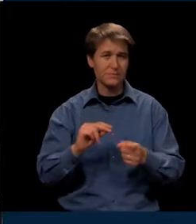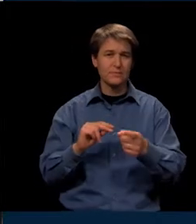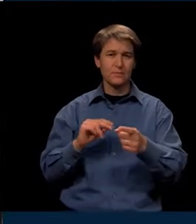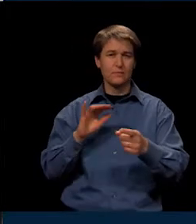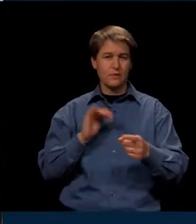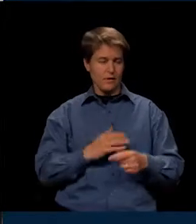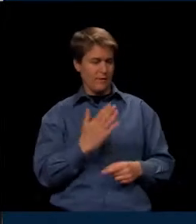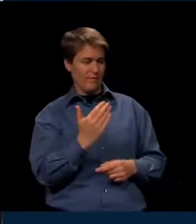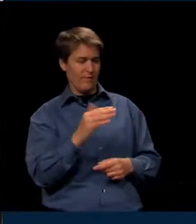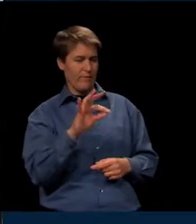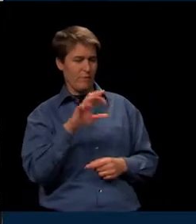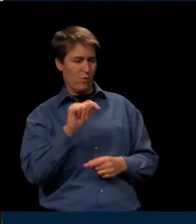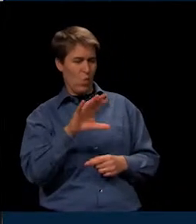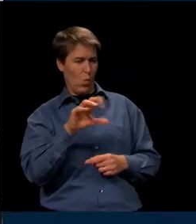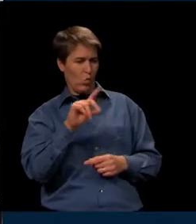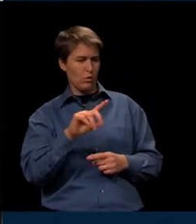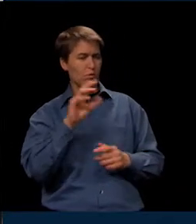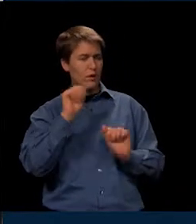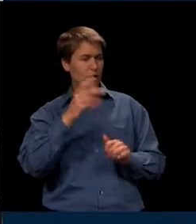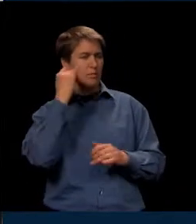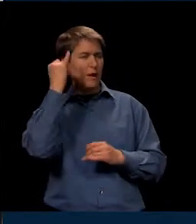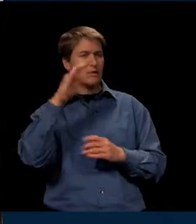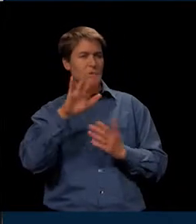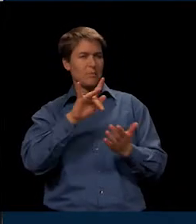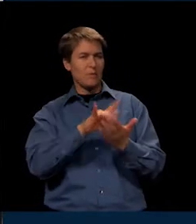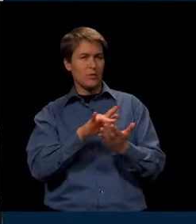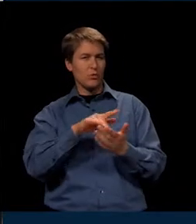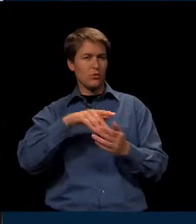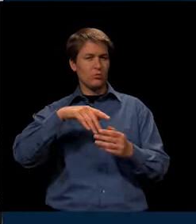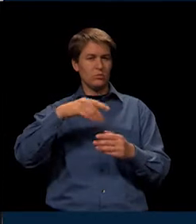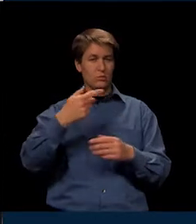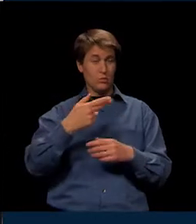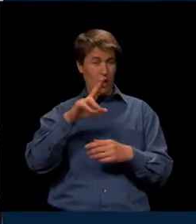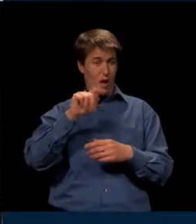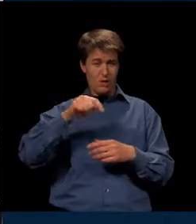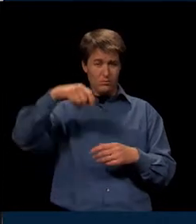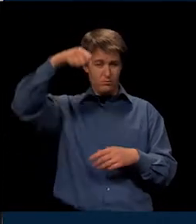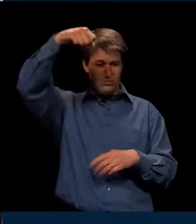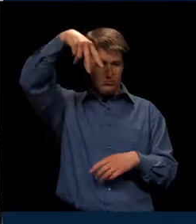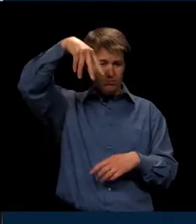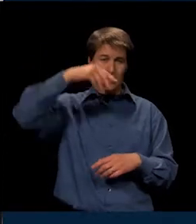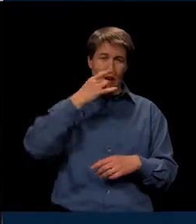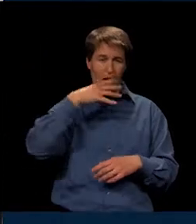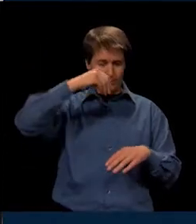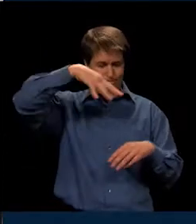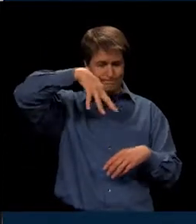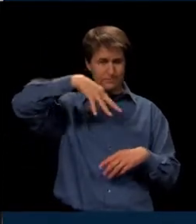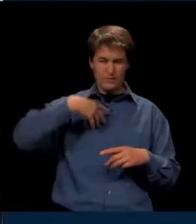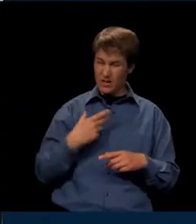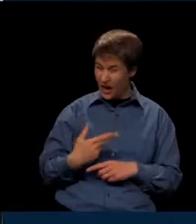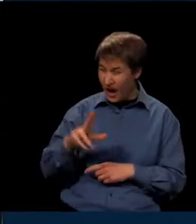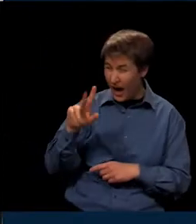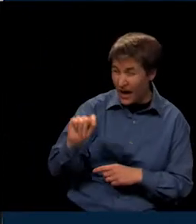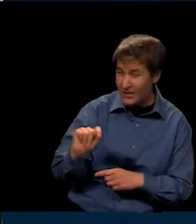15-foot cord. You can imagine in the middle of a hut, you just have this hanging. That's lighting the entire hut. A hut?